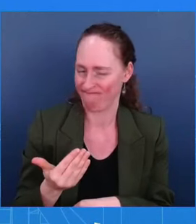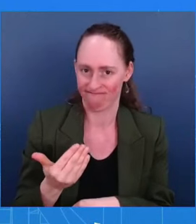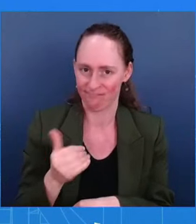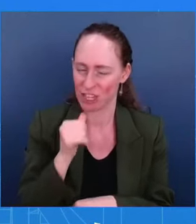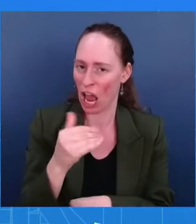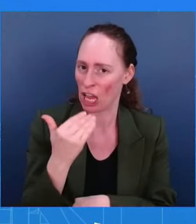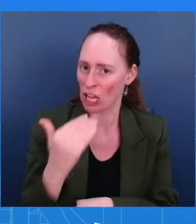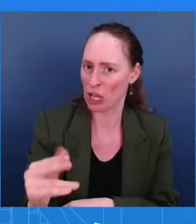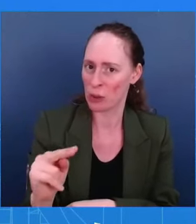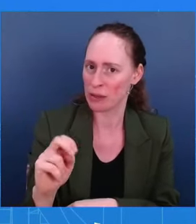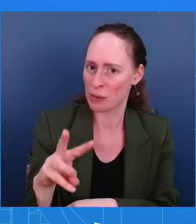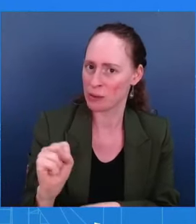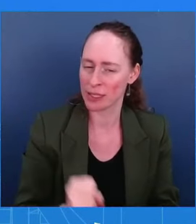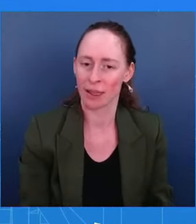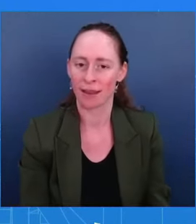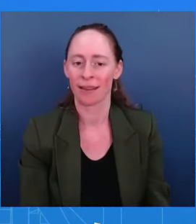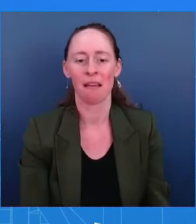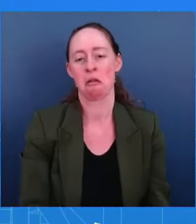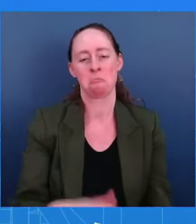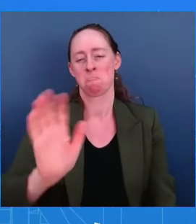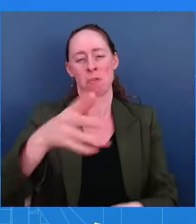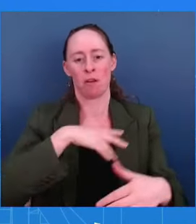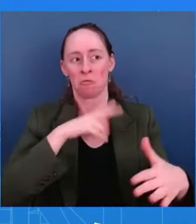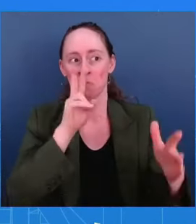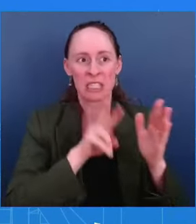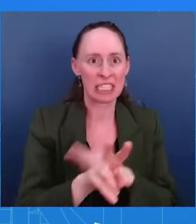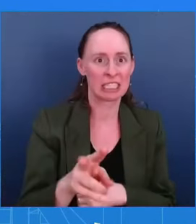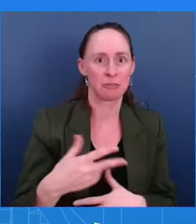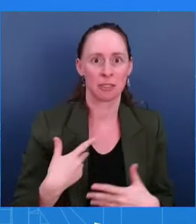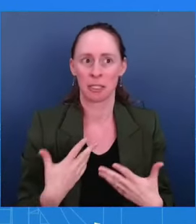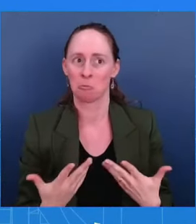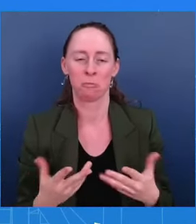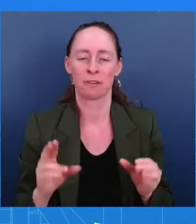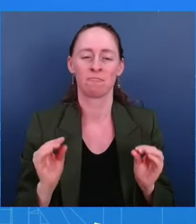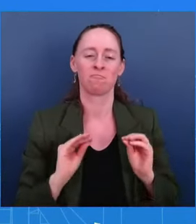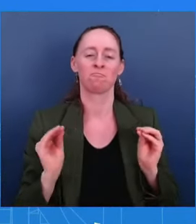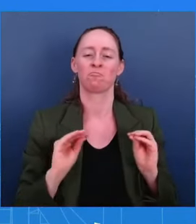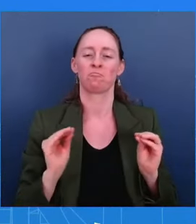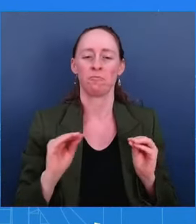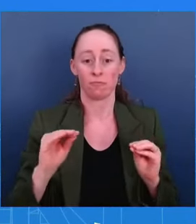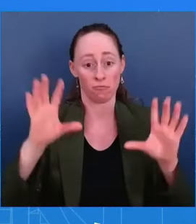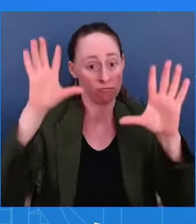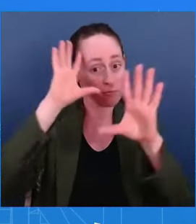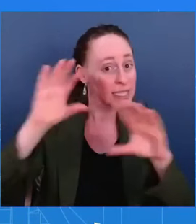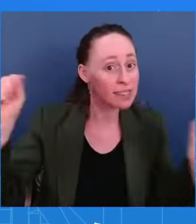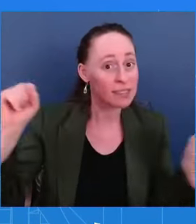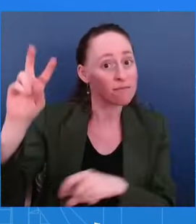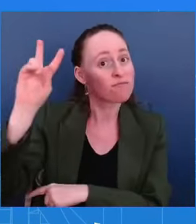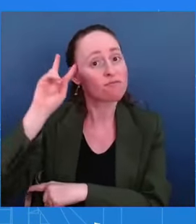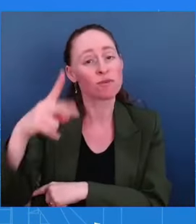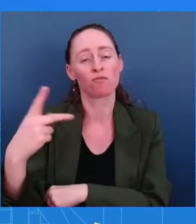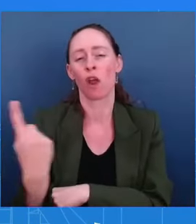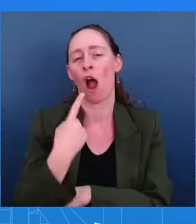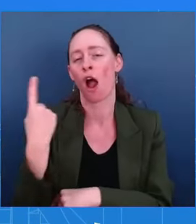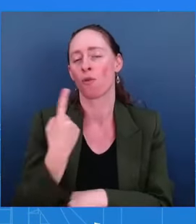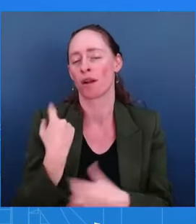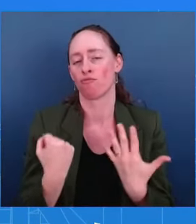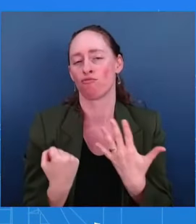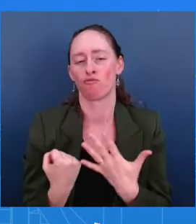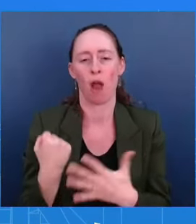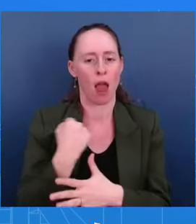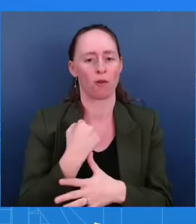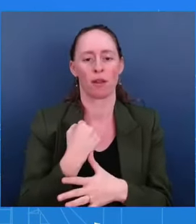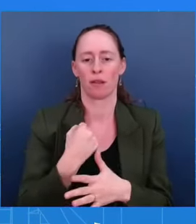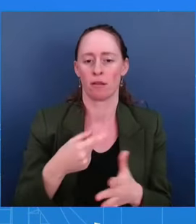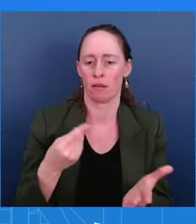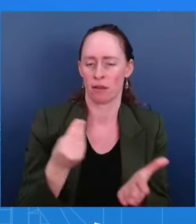say is this is a president and a vice president that has put the economy as a priority. And we know that Americans obviously want